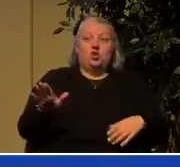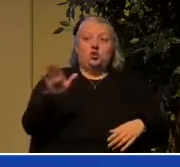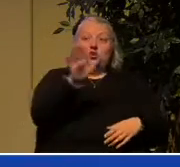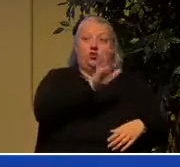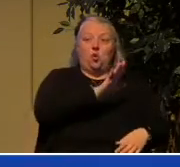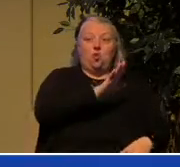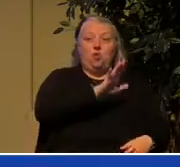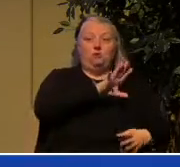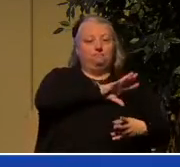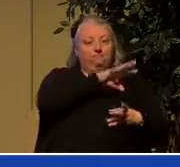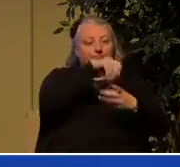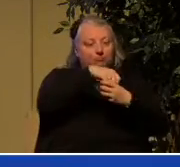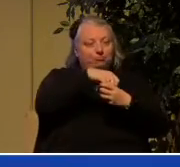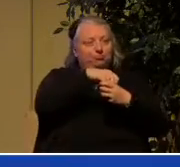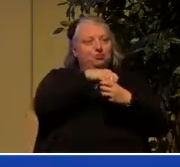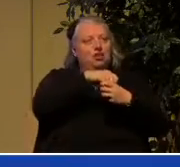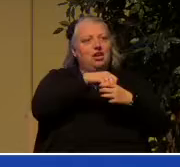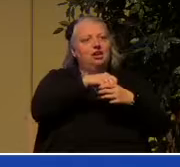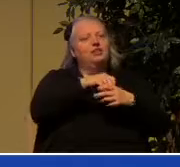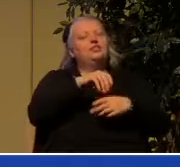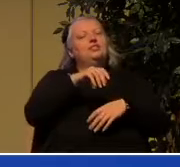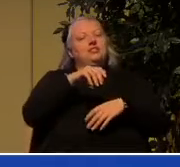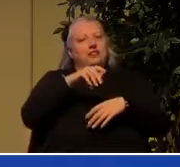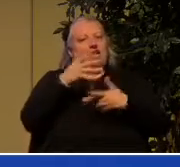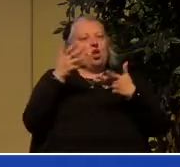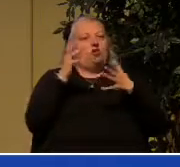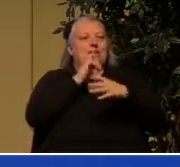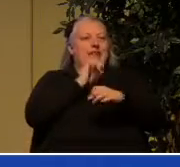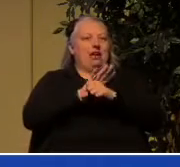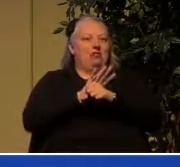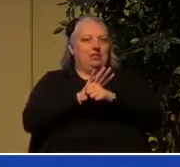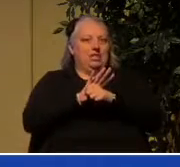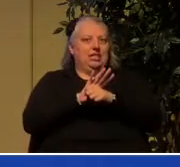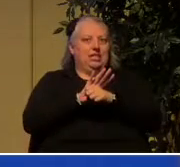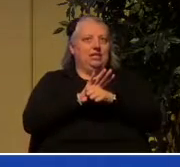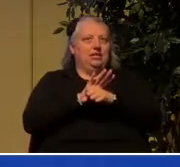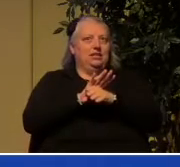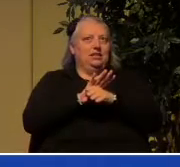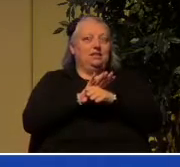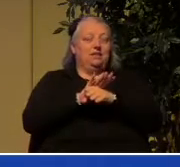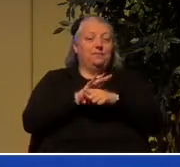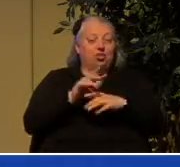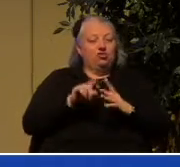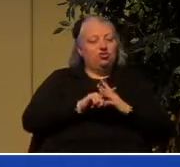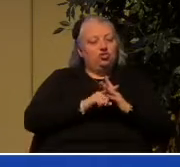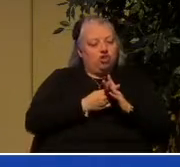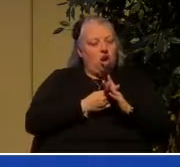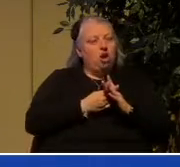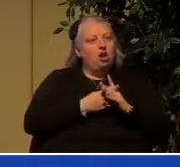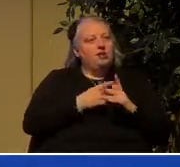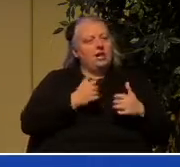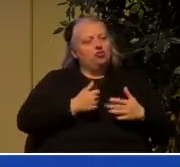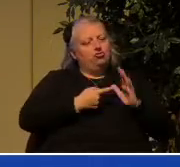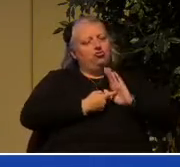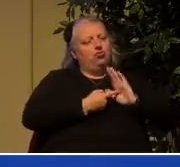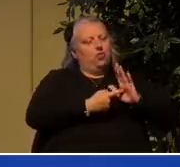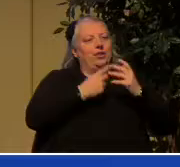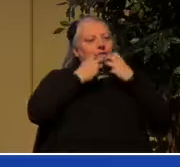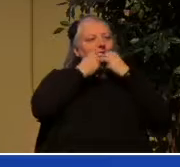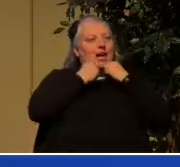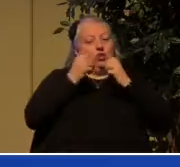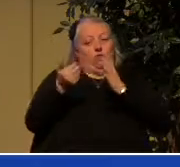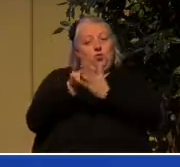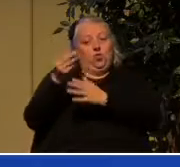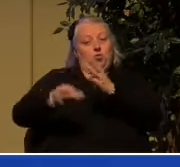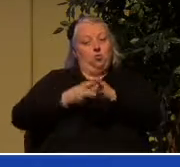start putting on the values of that new world so that by the time it comes you can live there and you can